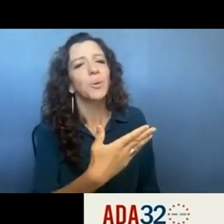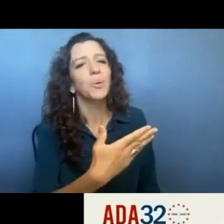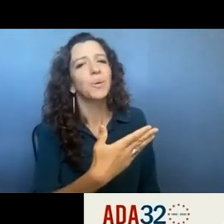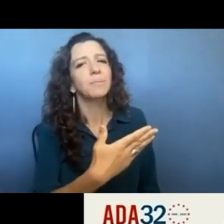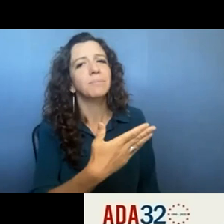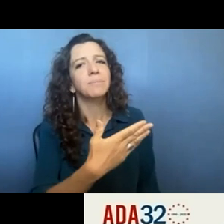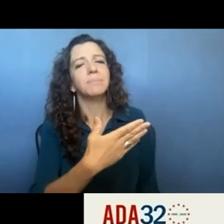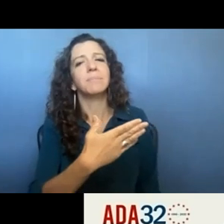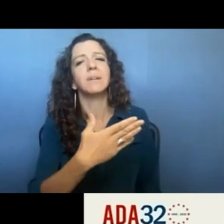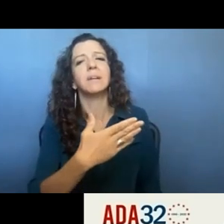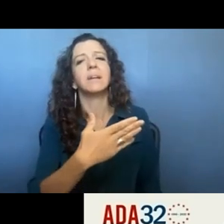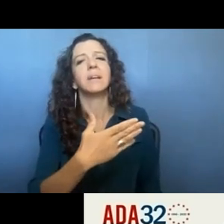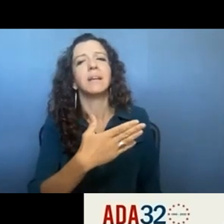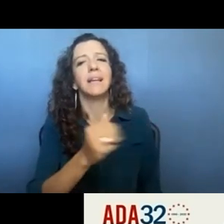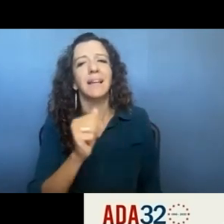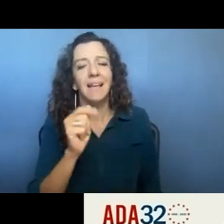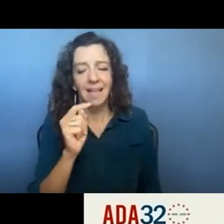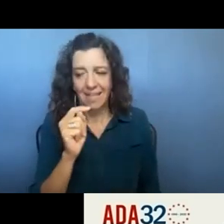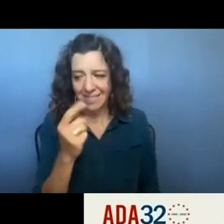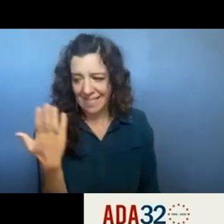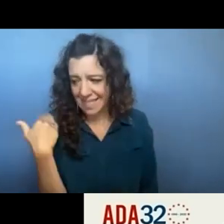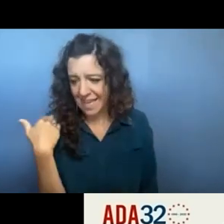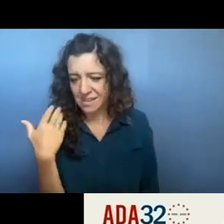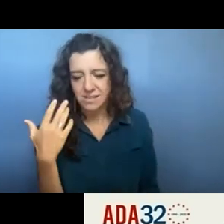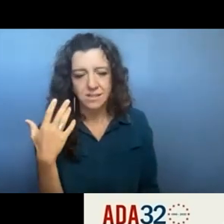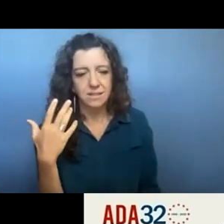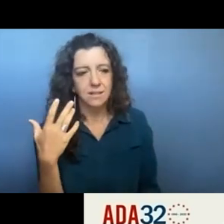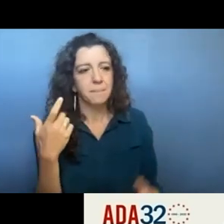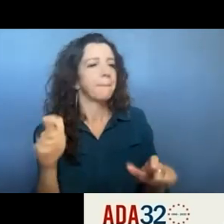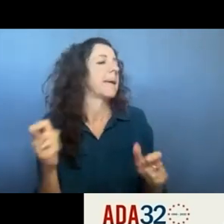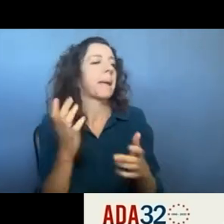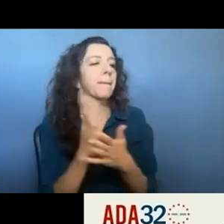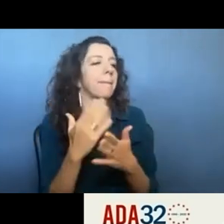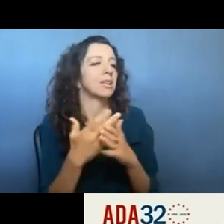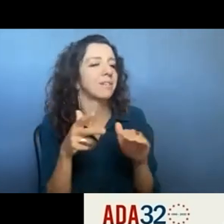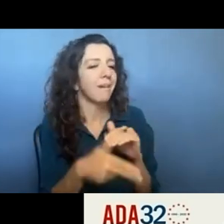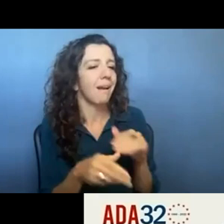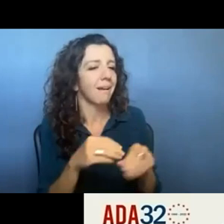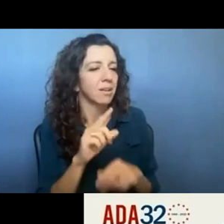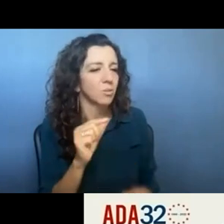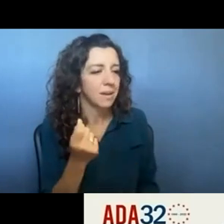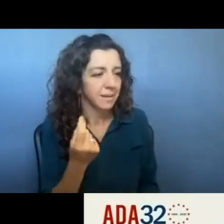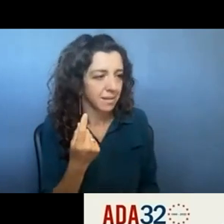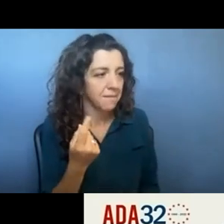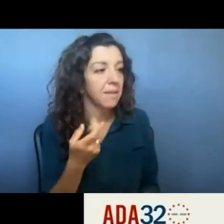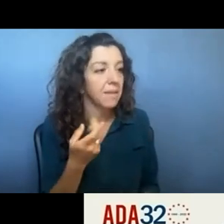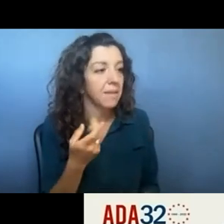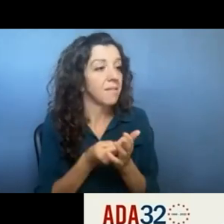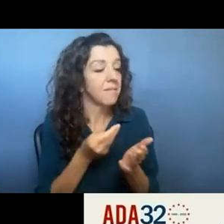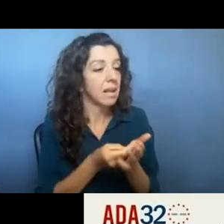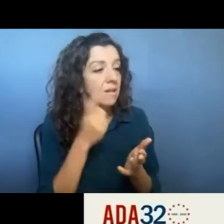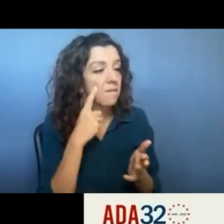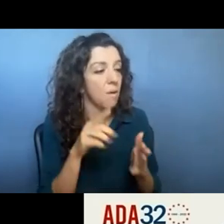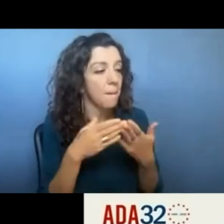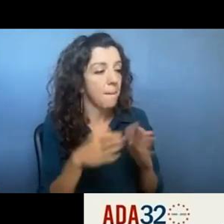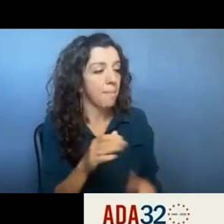at the last great um budget cut in 2011 the funding for uh public